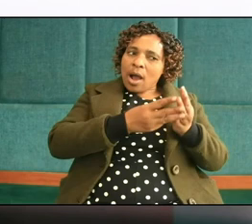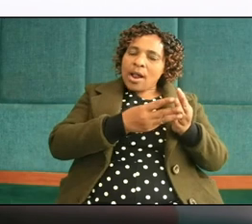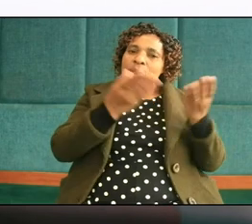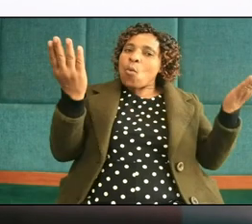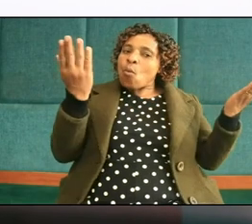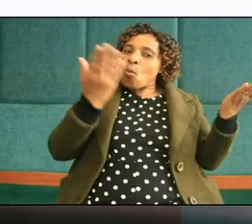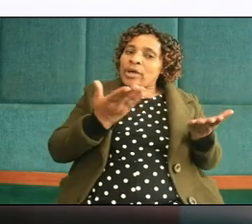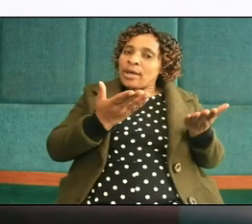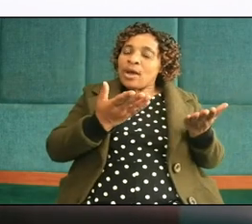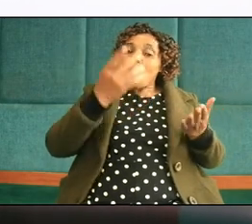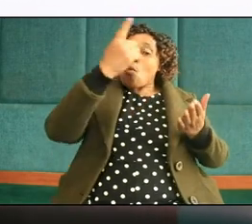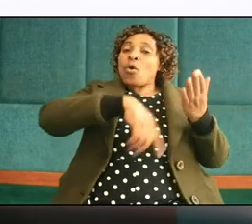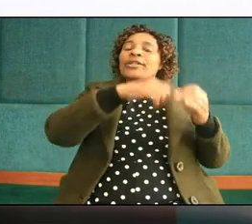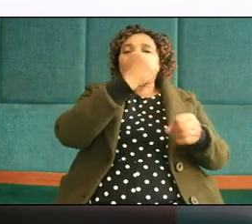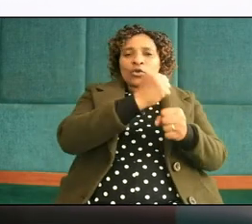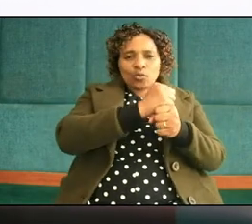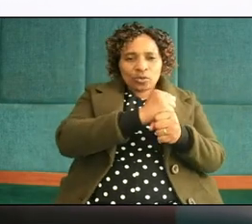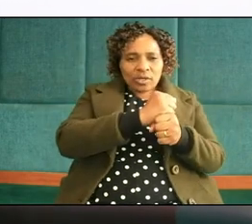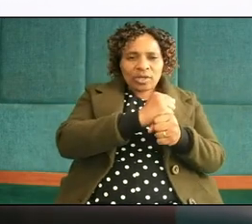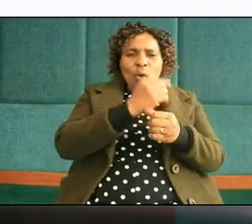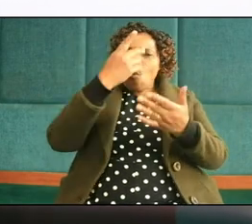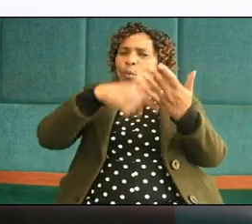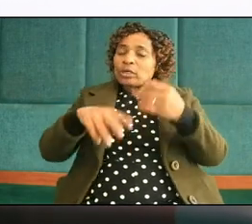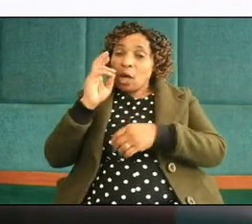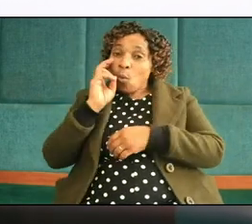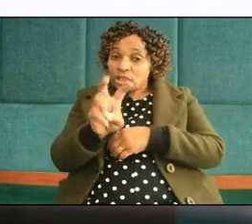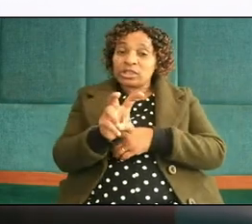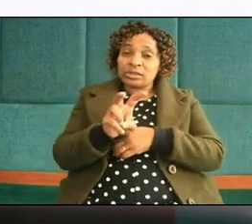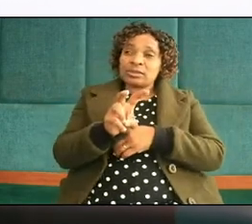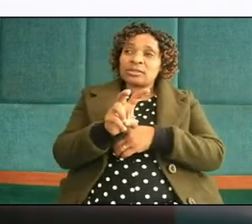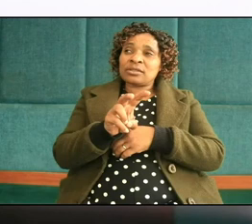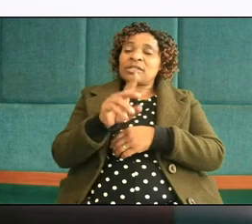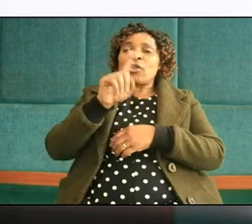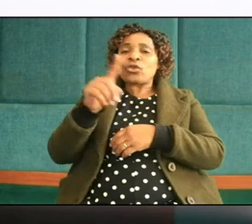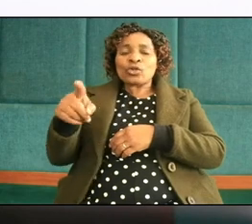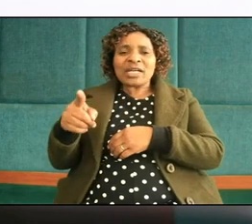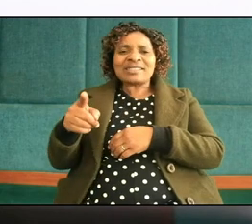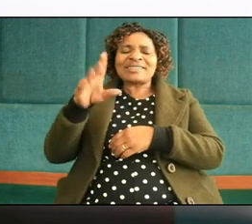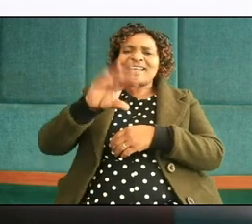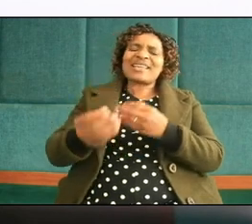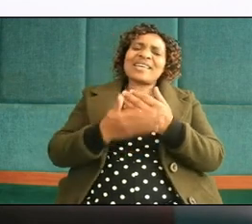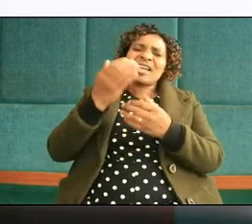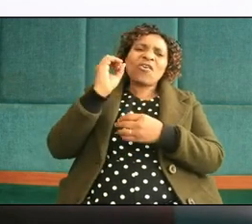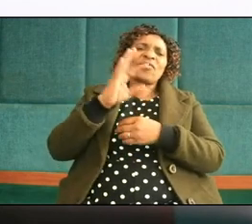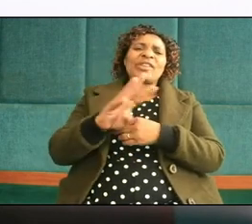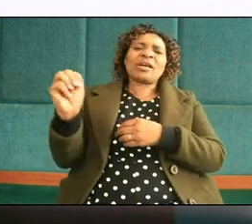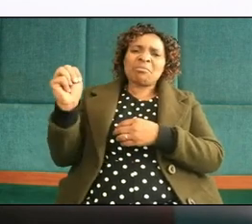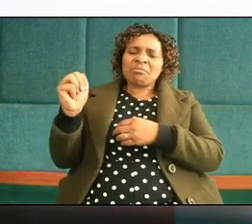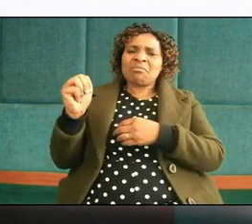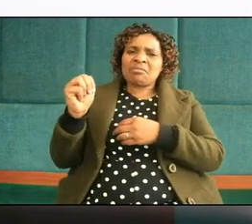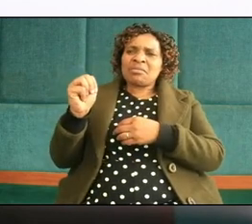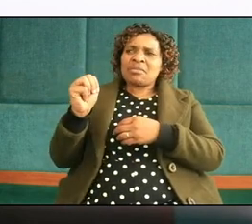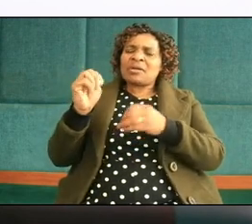are doing they are communicating with those called the masters those who are taking care of them thinking that